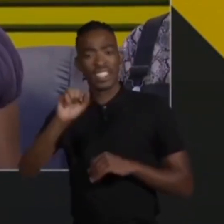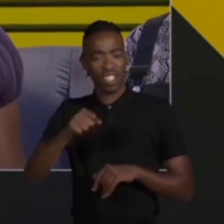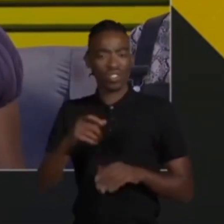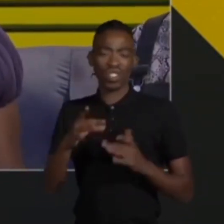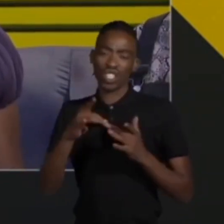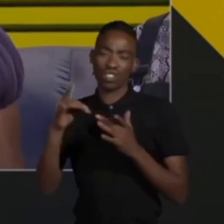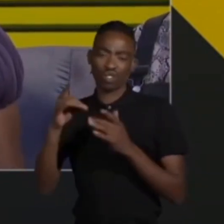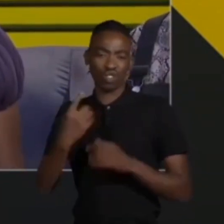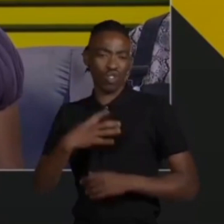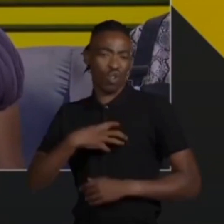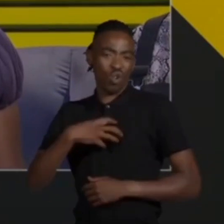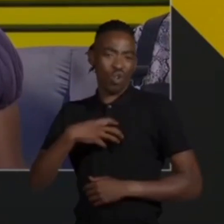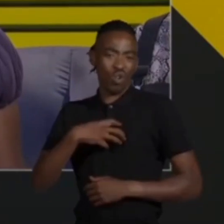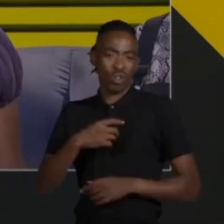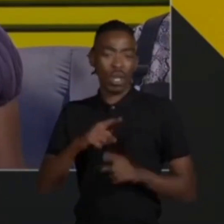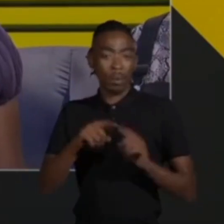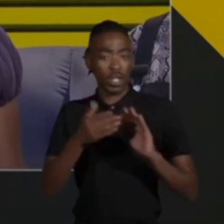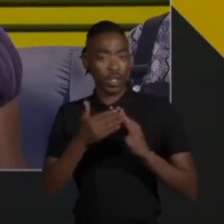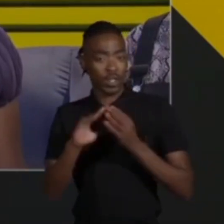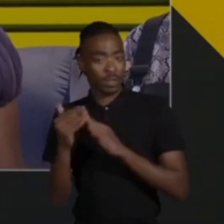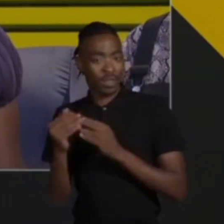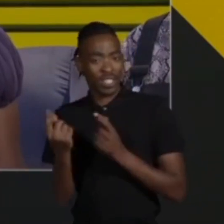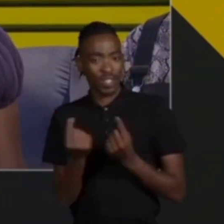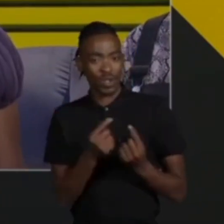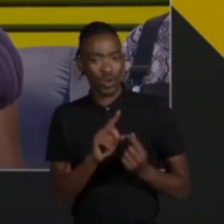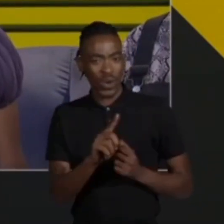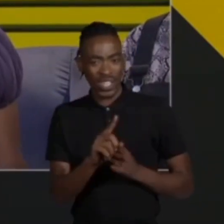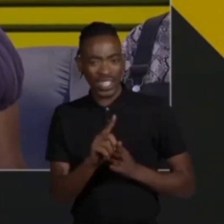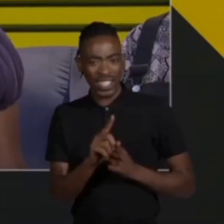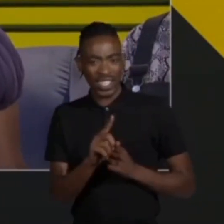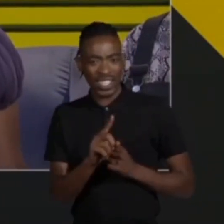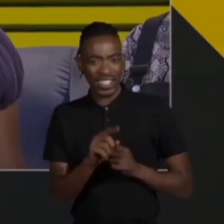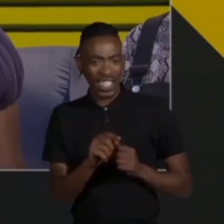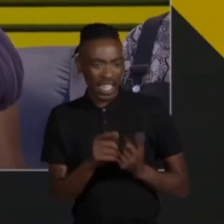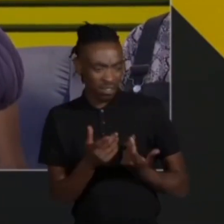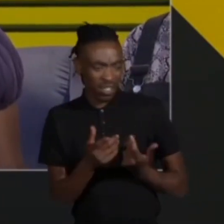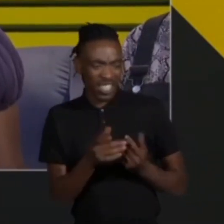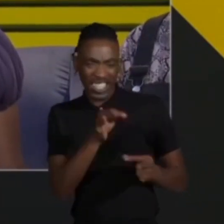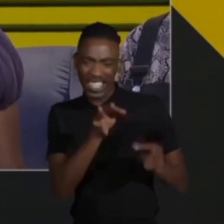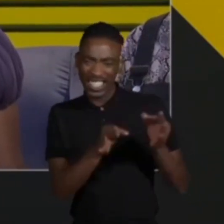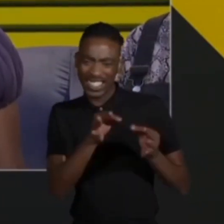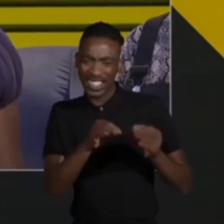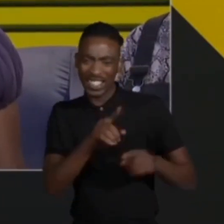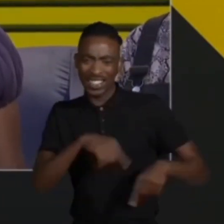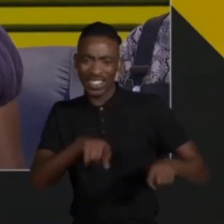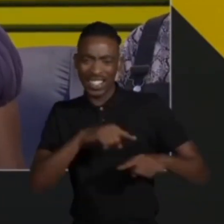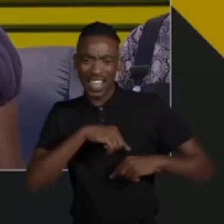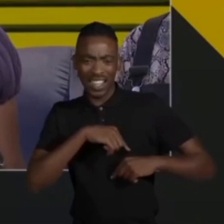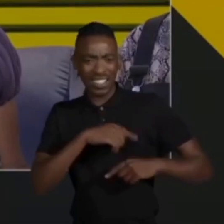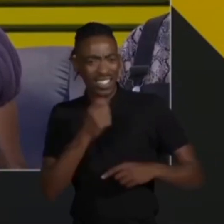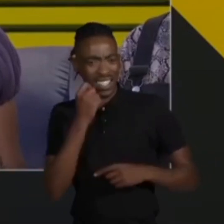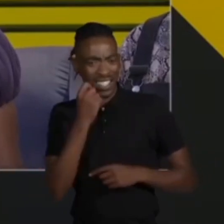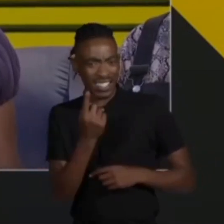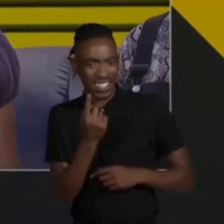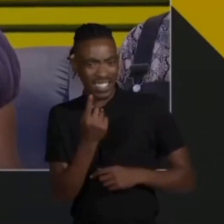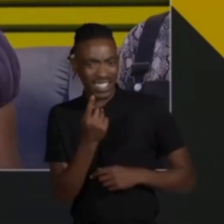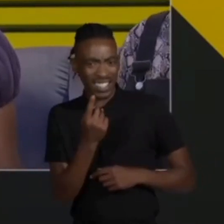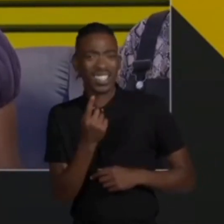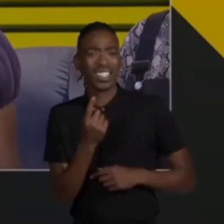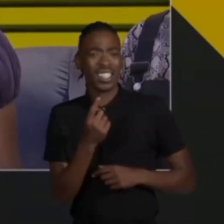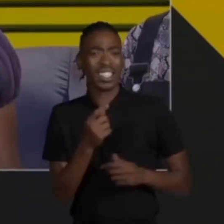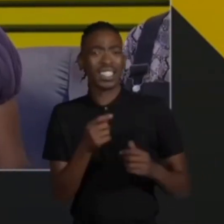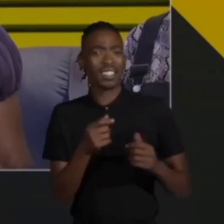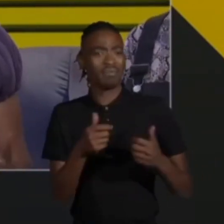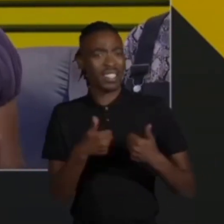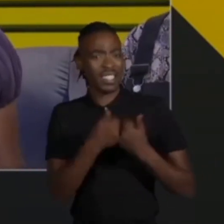how life was but what the community does is that they place us on pedestals that we couldn't possibly live up to and that's where the challenge comes